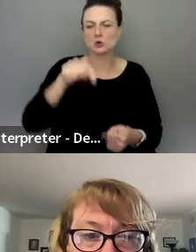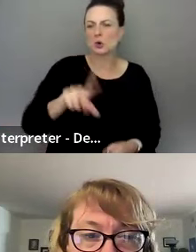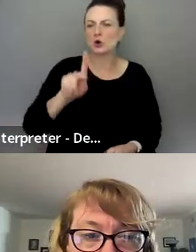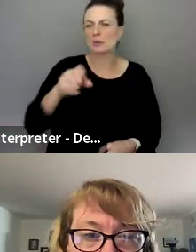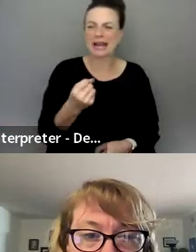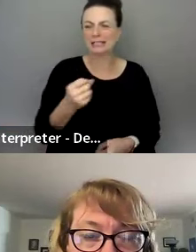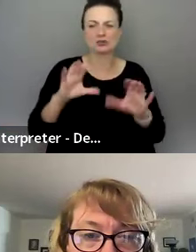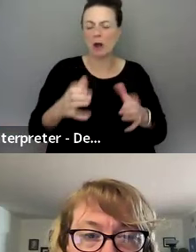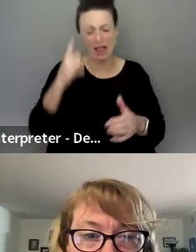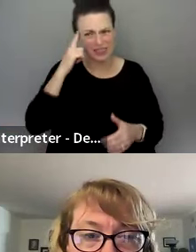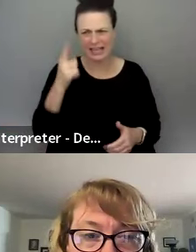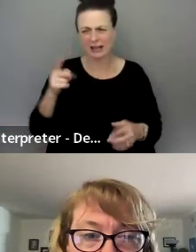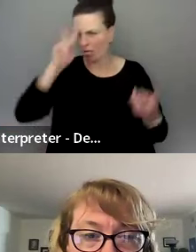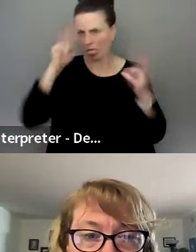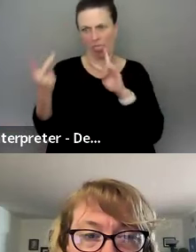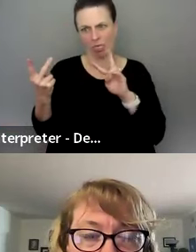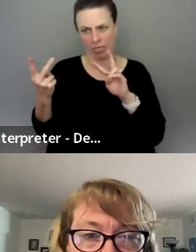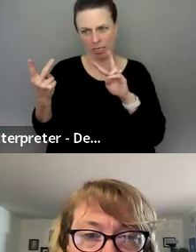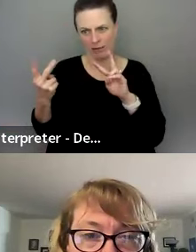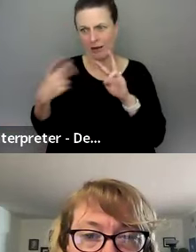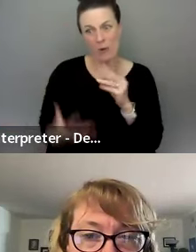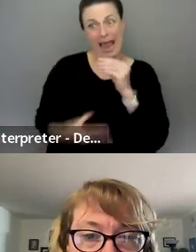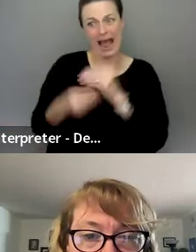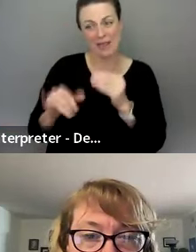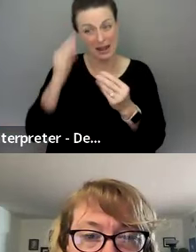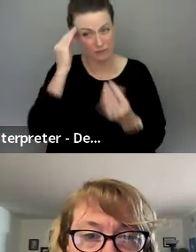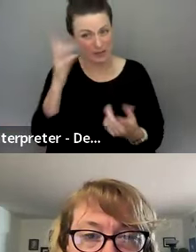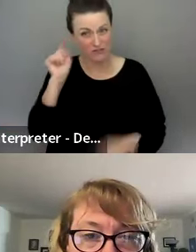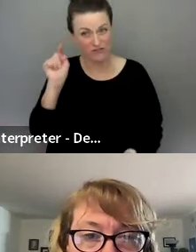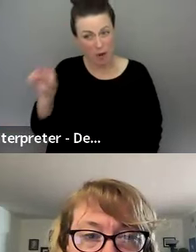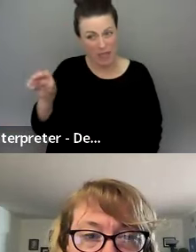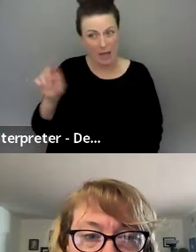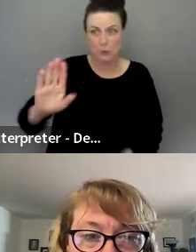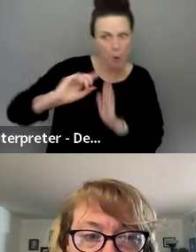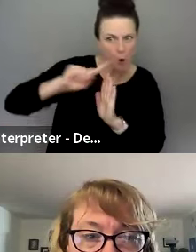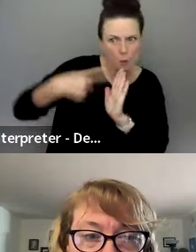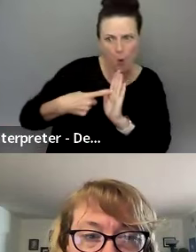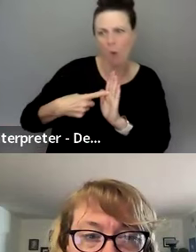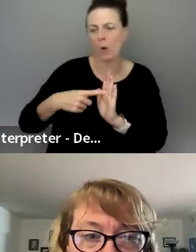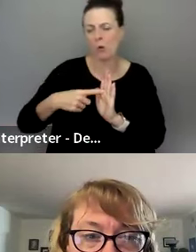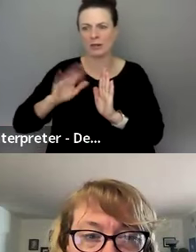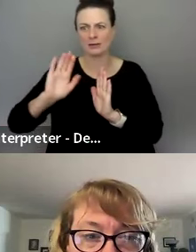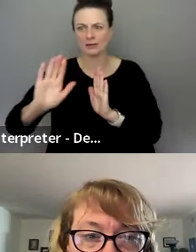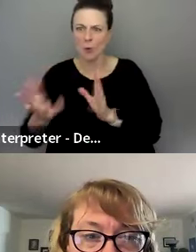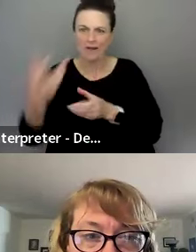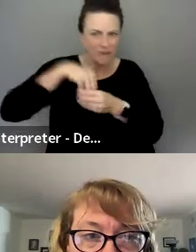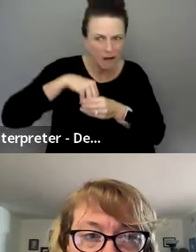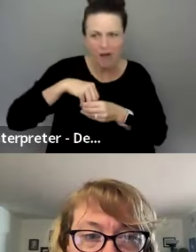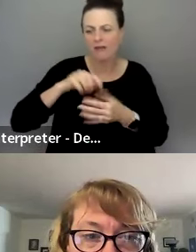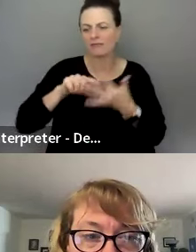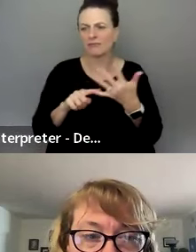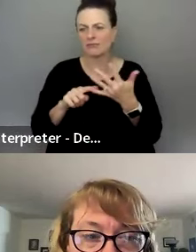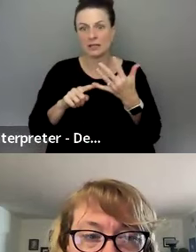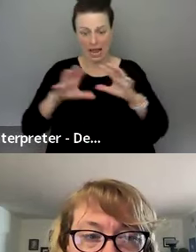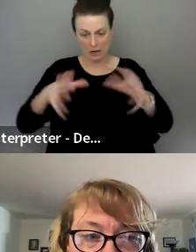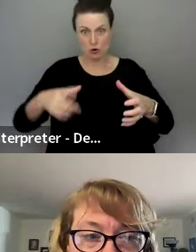group. So I think once we add that, you know, like what your role is and how, um, actually